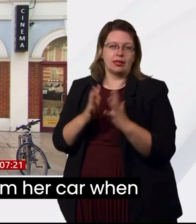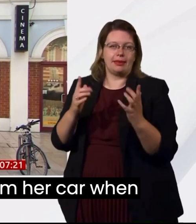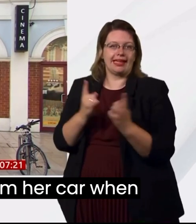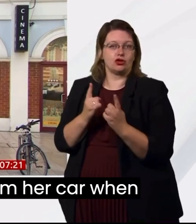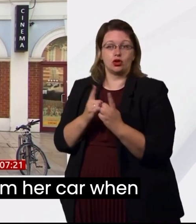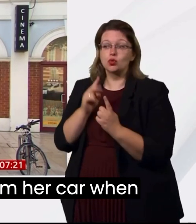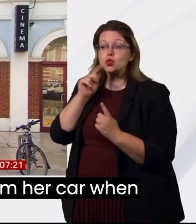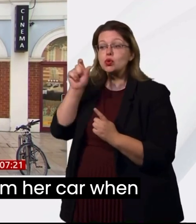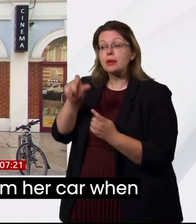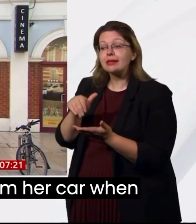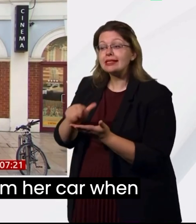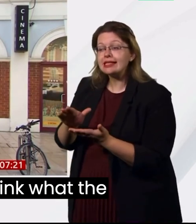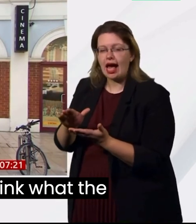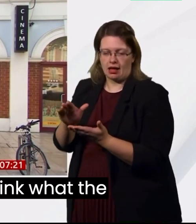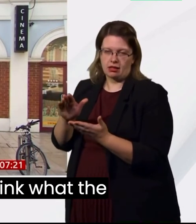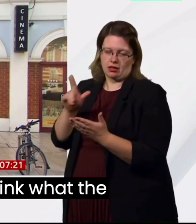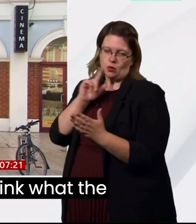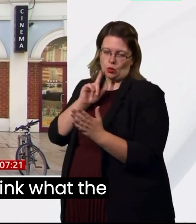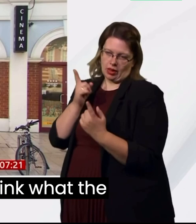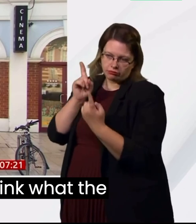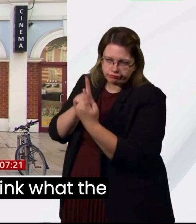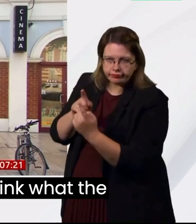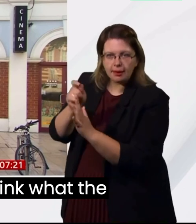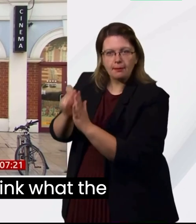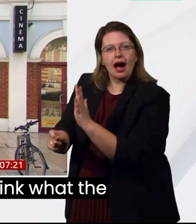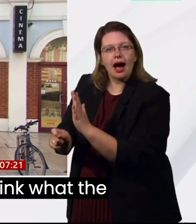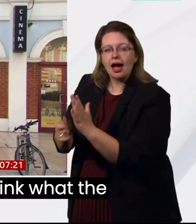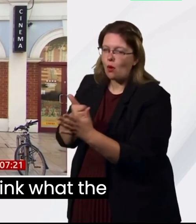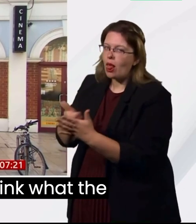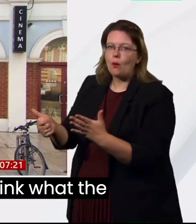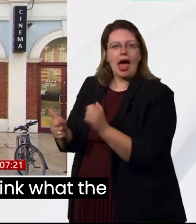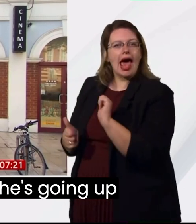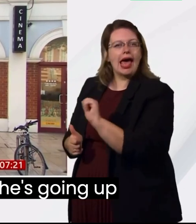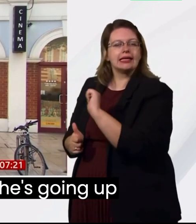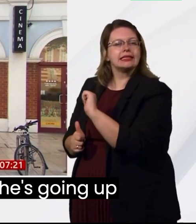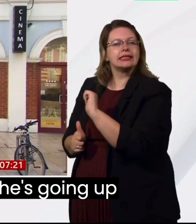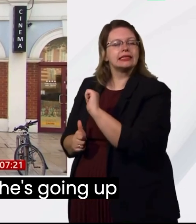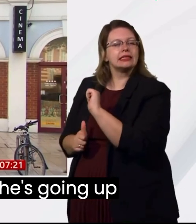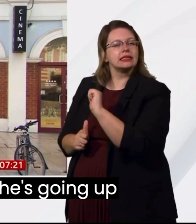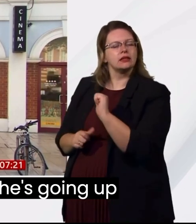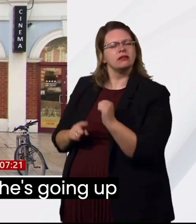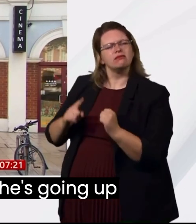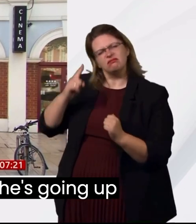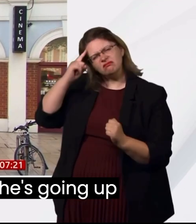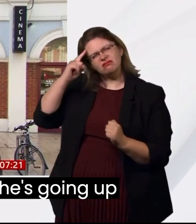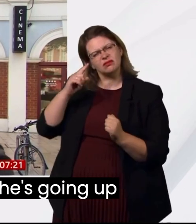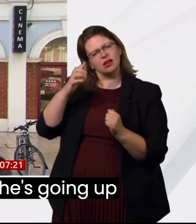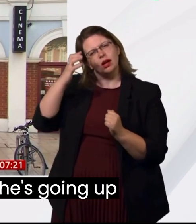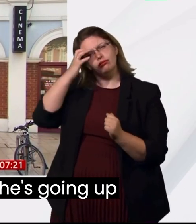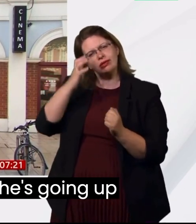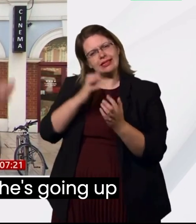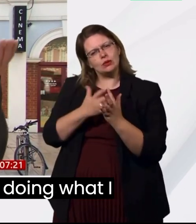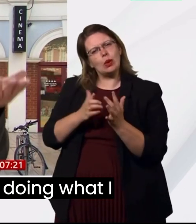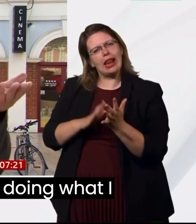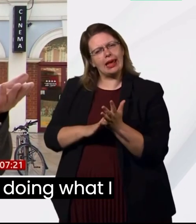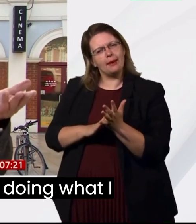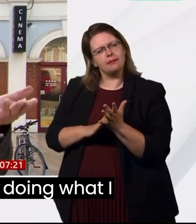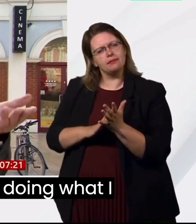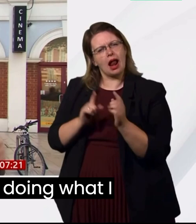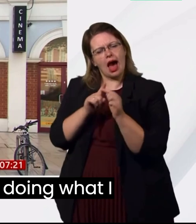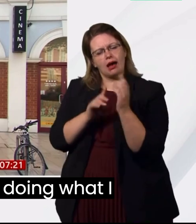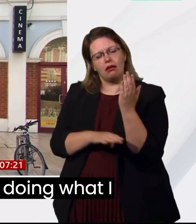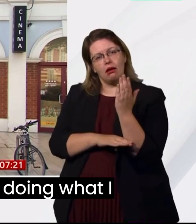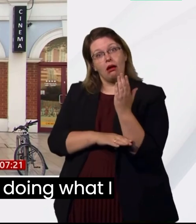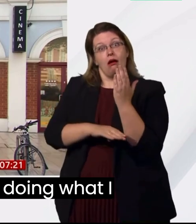saw somebody from her car when she was passing. And I think what the Prince of Wales is doing is he's going up the next